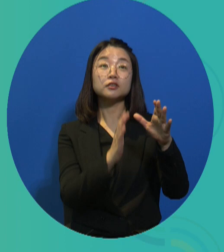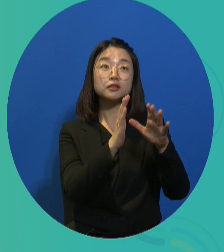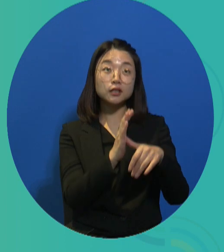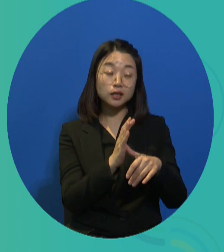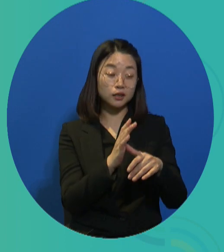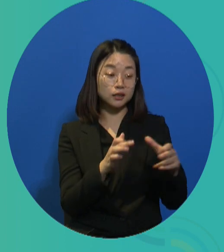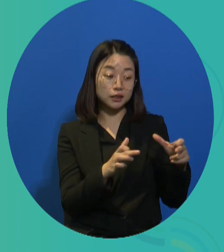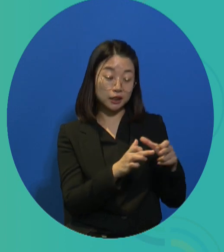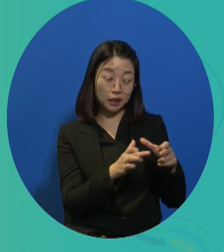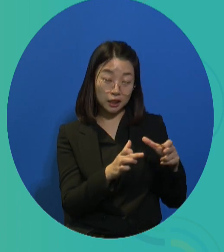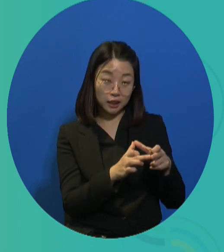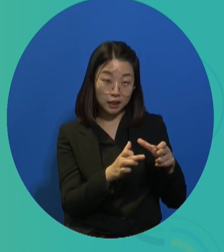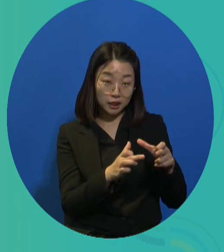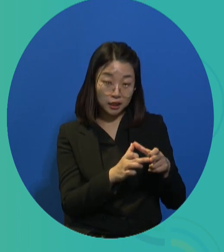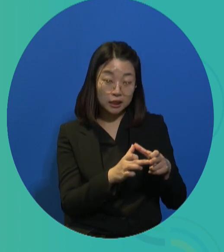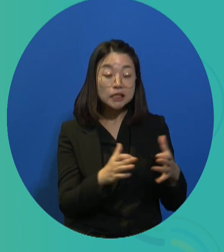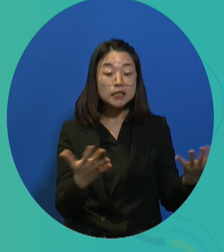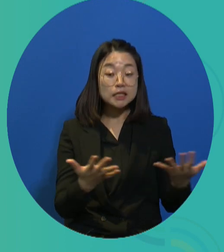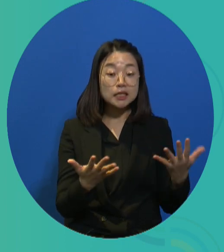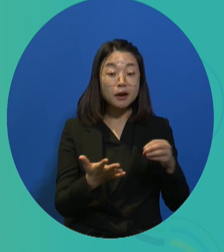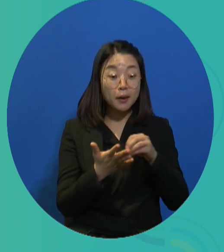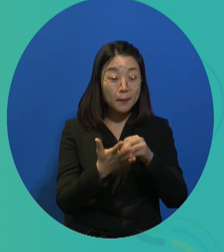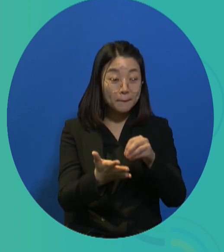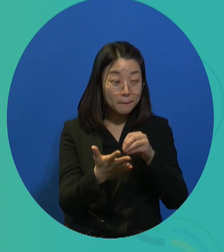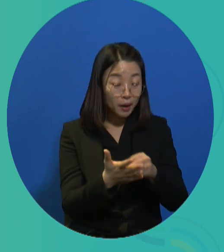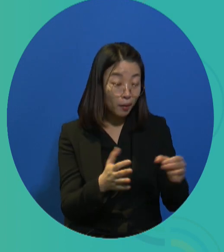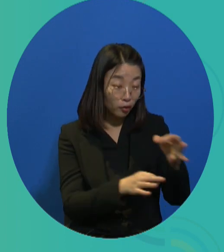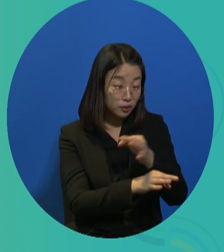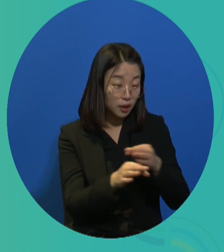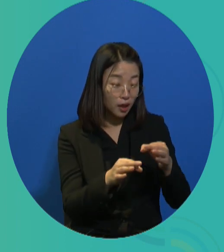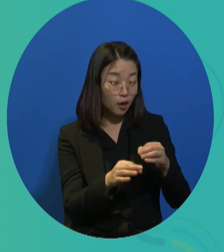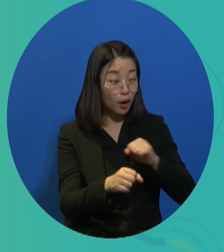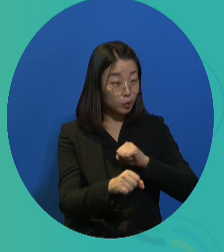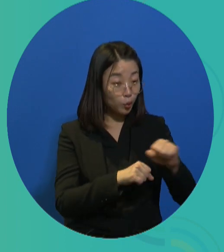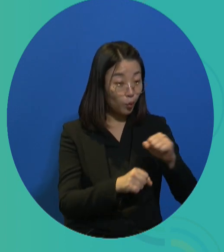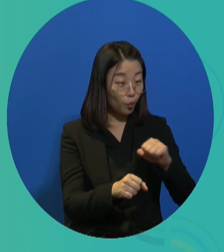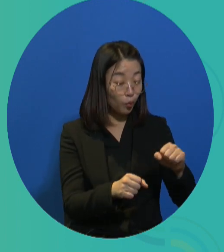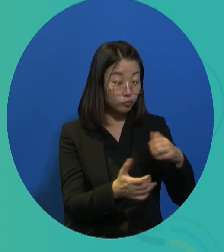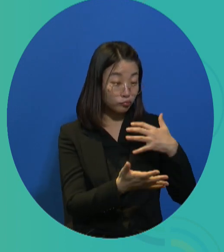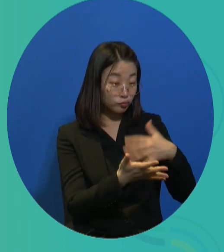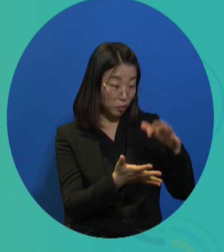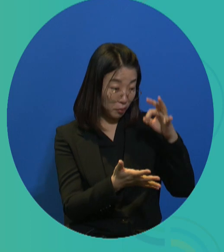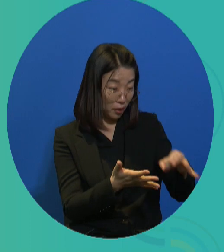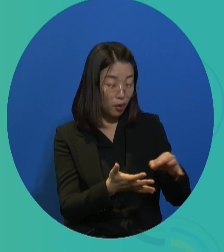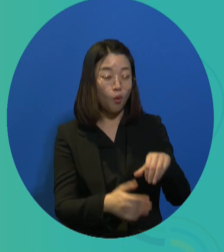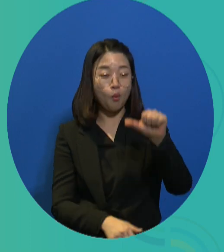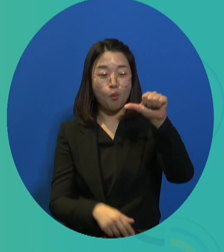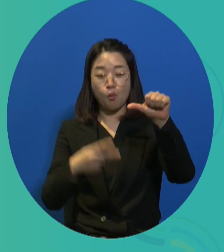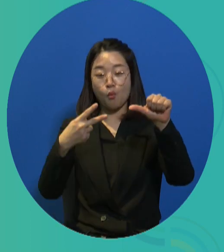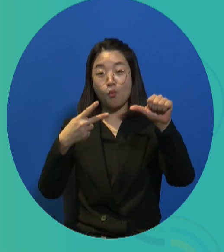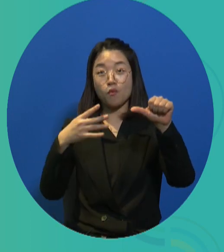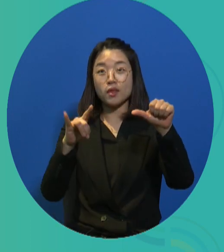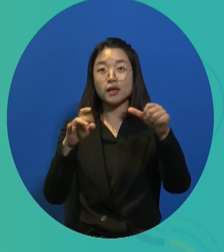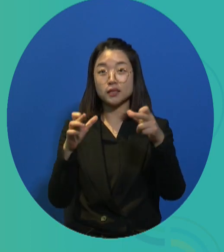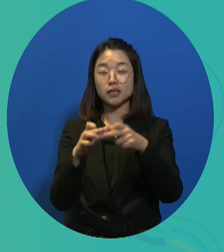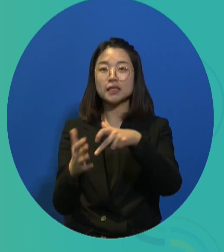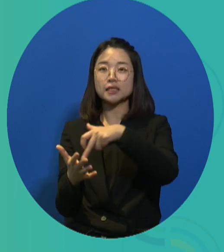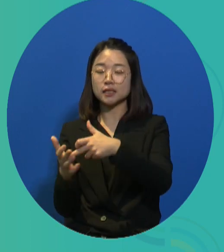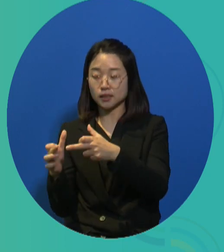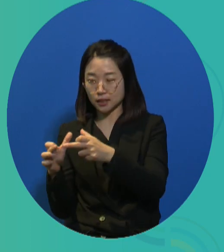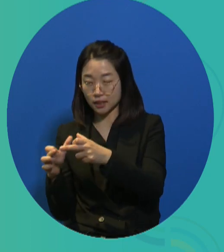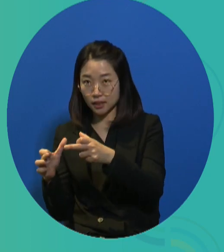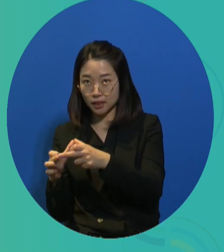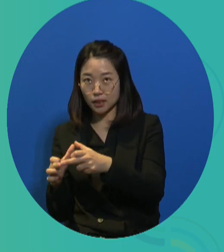So in 2019, there was a survey on